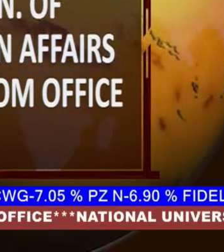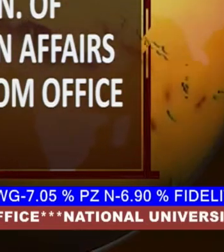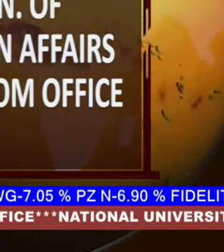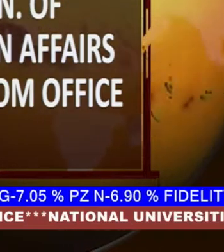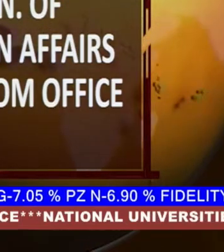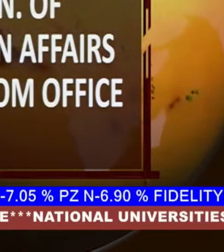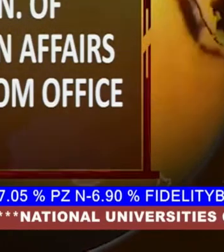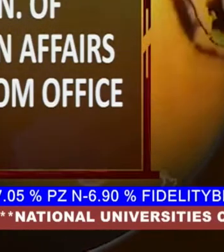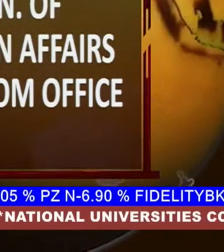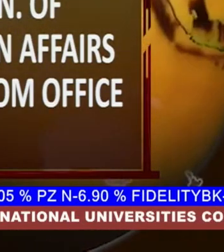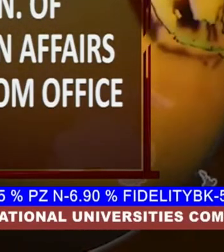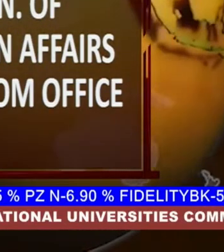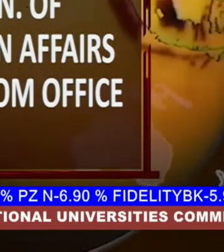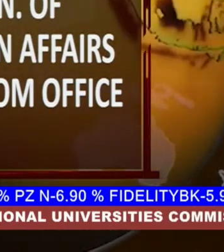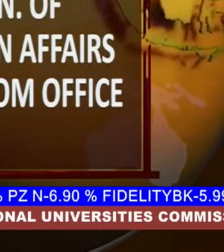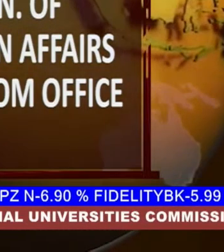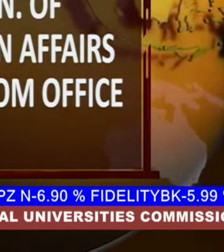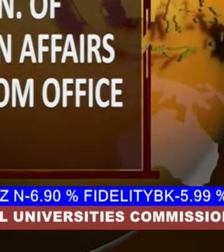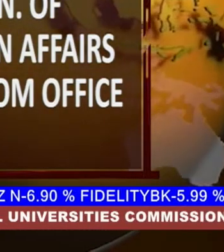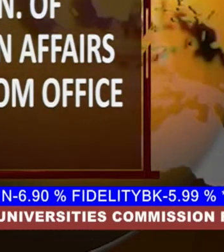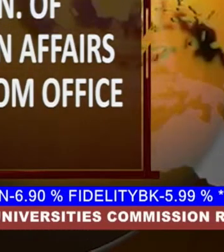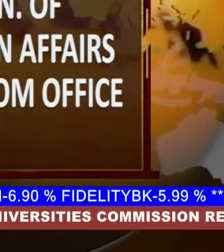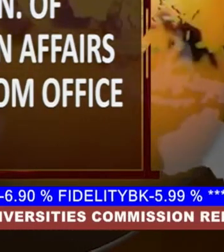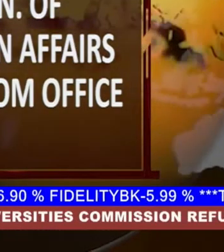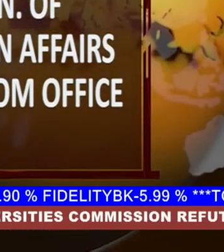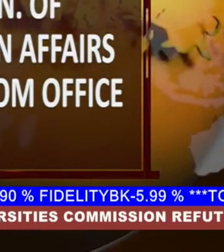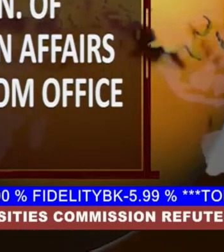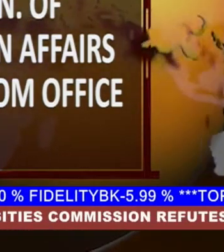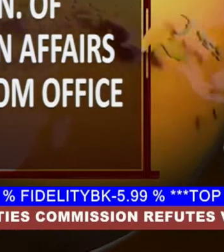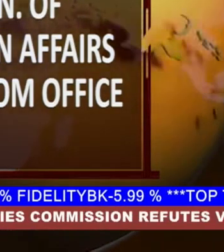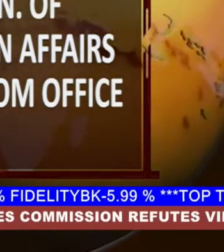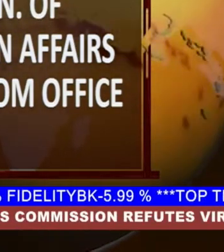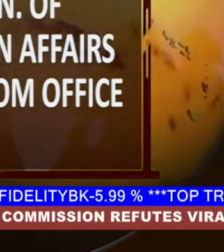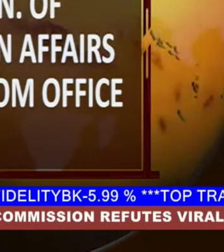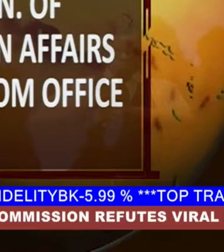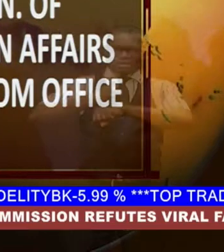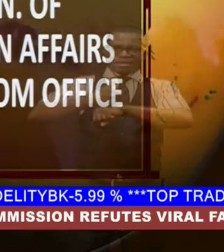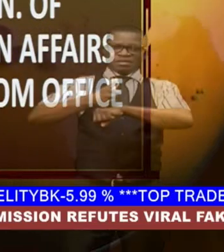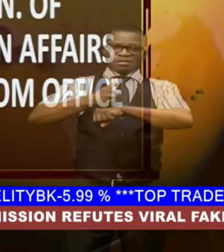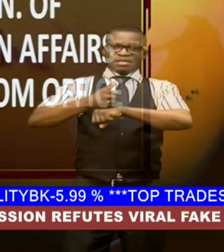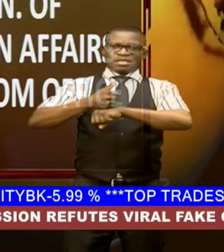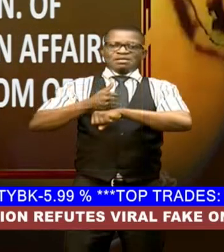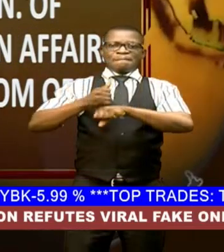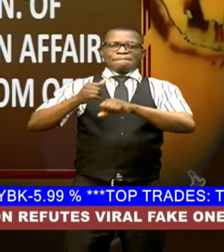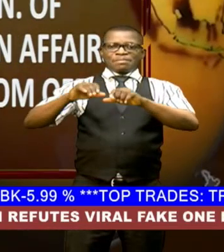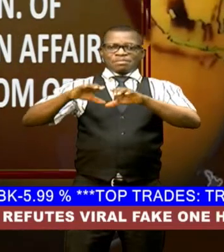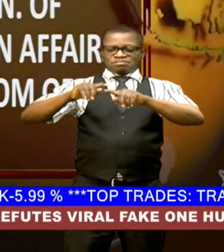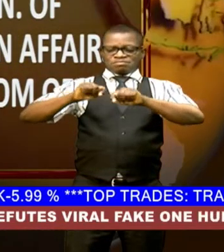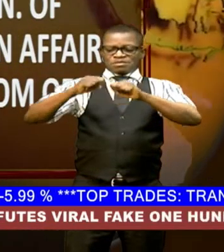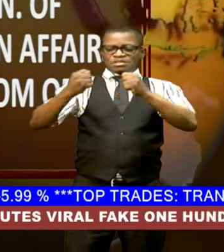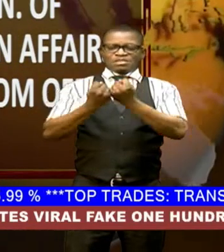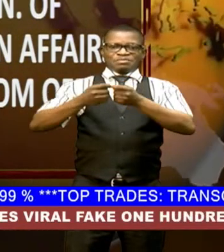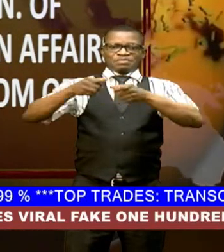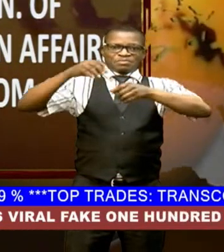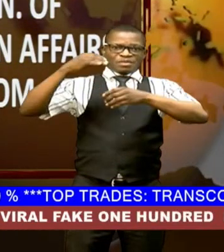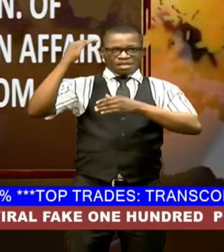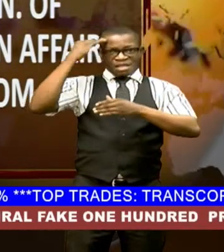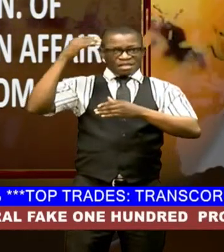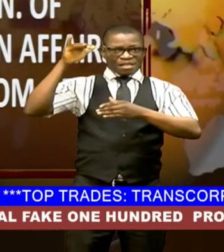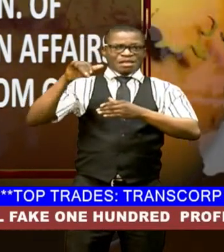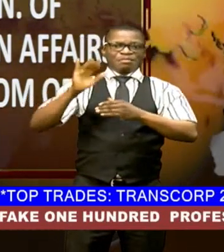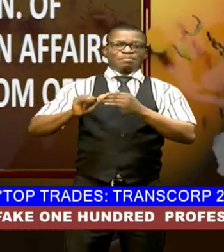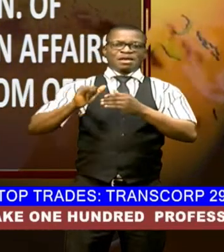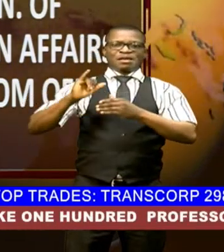investigation furthermore the president has tasked a panel headed by the coordinating minister of the economy and minister of finance to